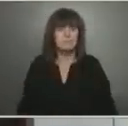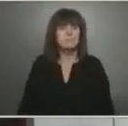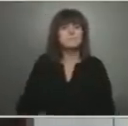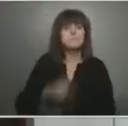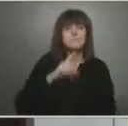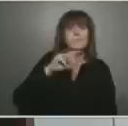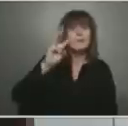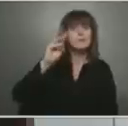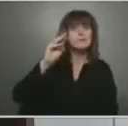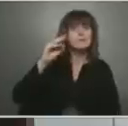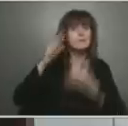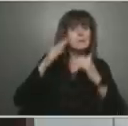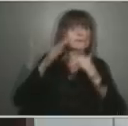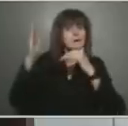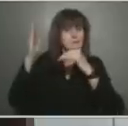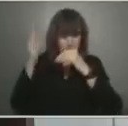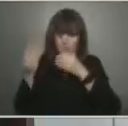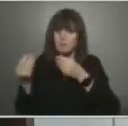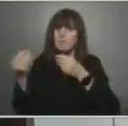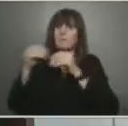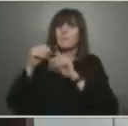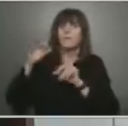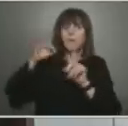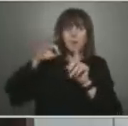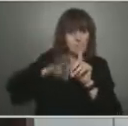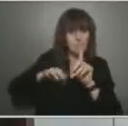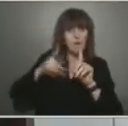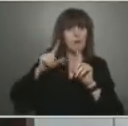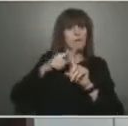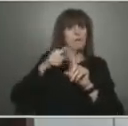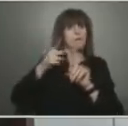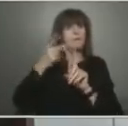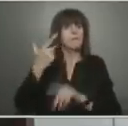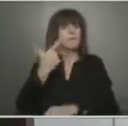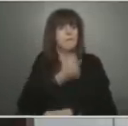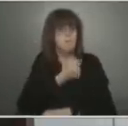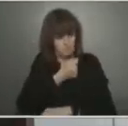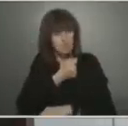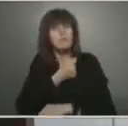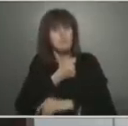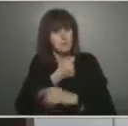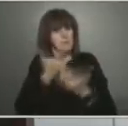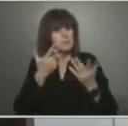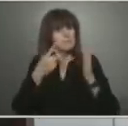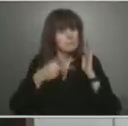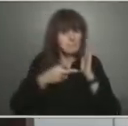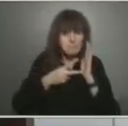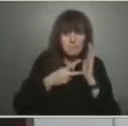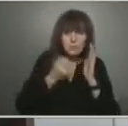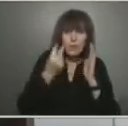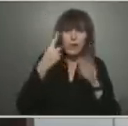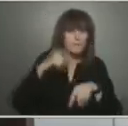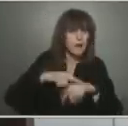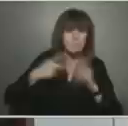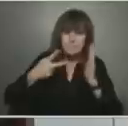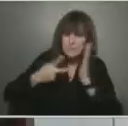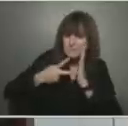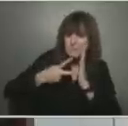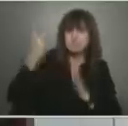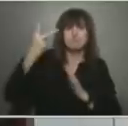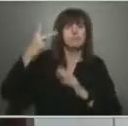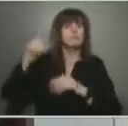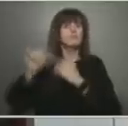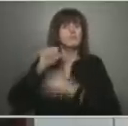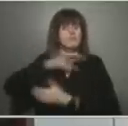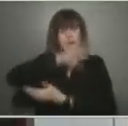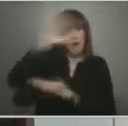two doses means they have 12 times reduced risk for hospitalization compared to being unvaccinated. But when they get